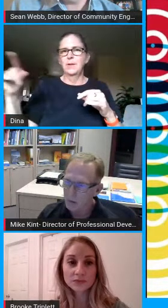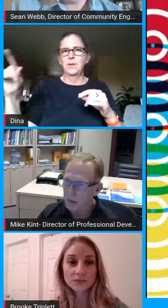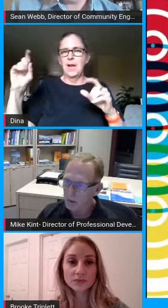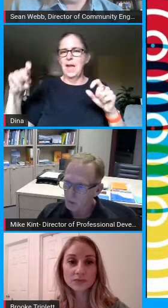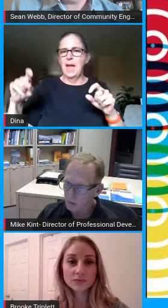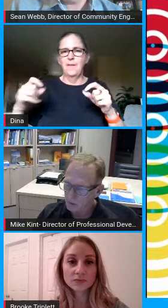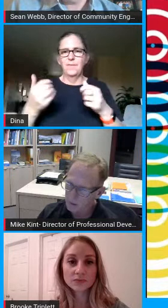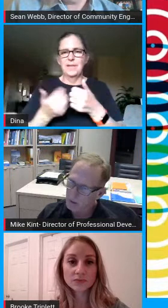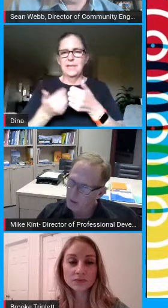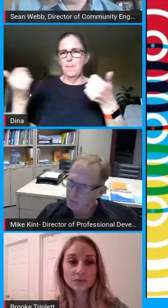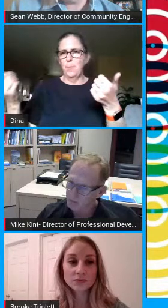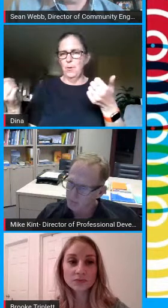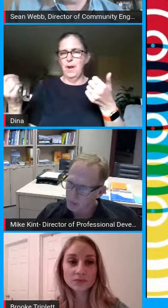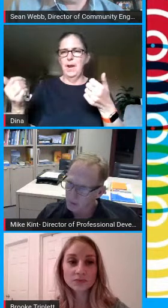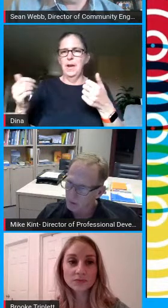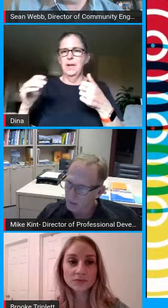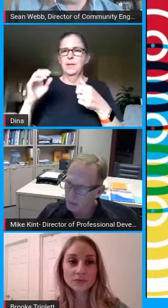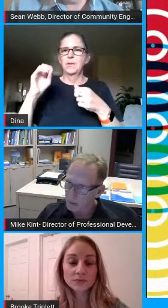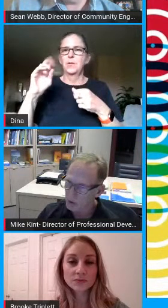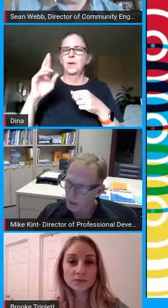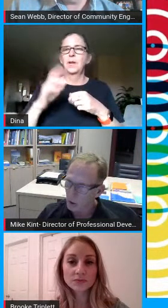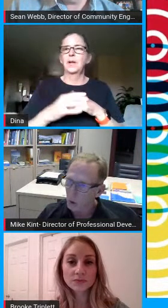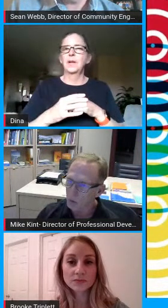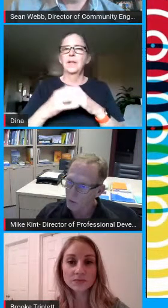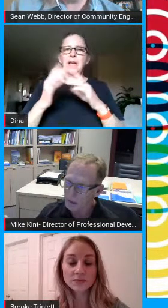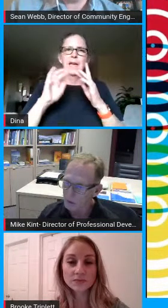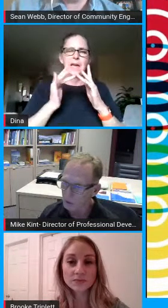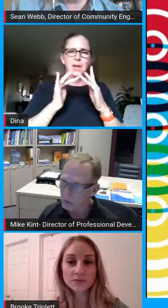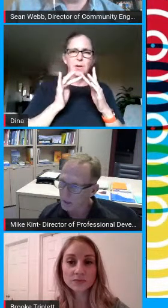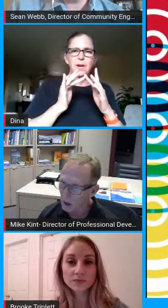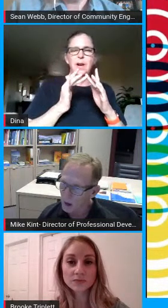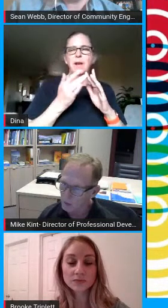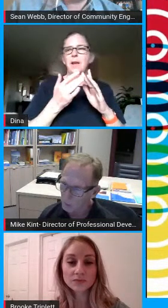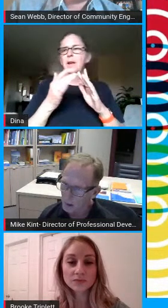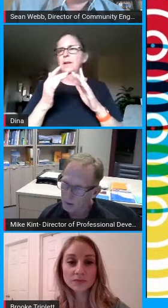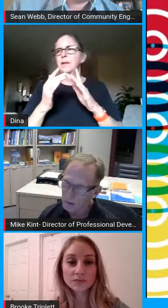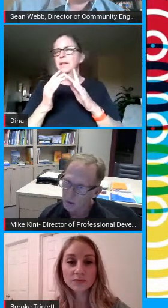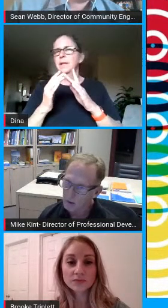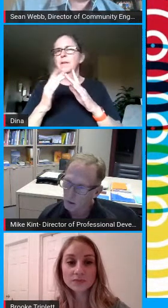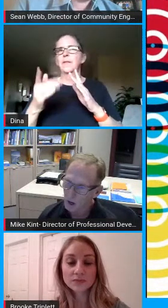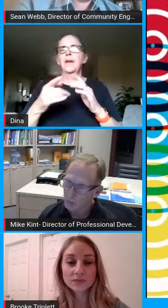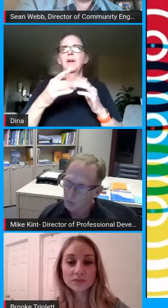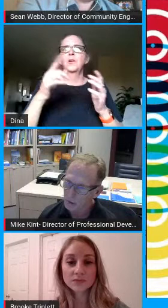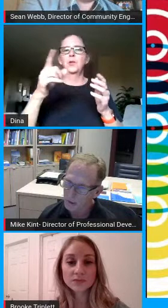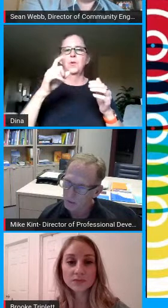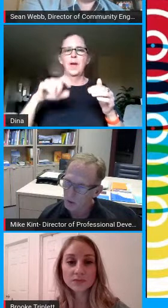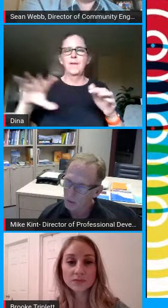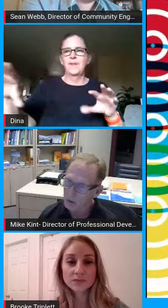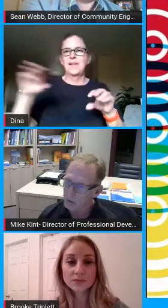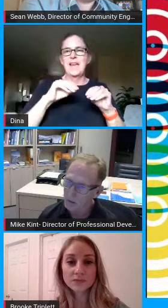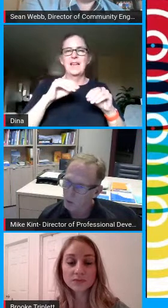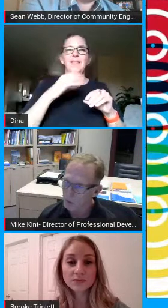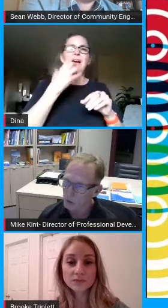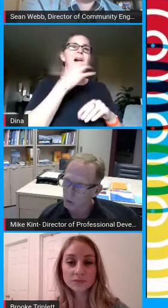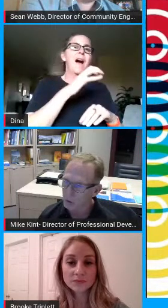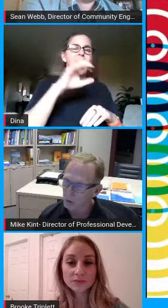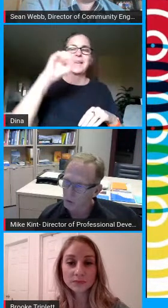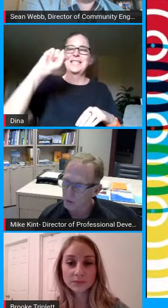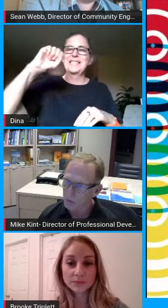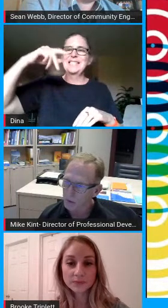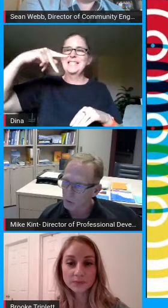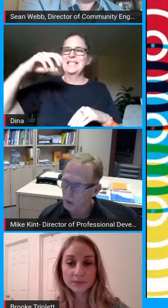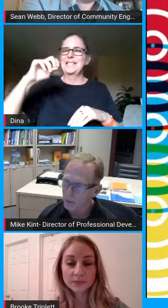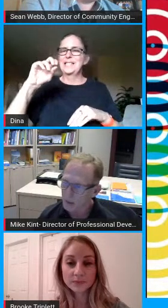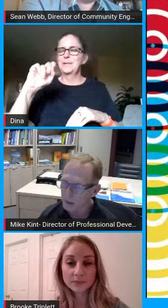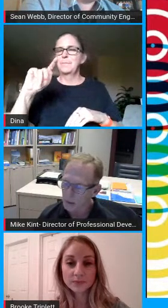off of the the internet connection at home so they can use that hot spot to connect other devices or two